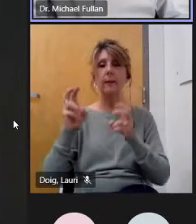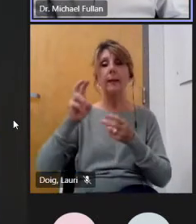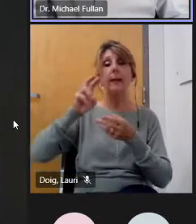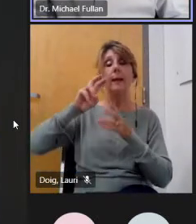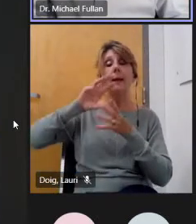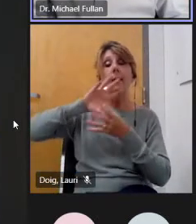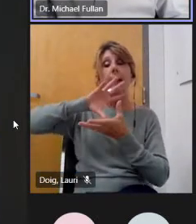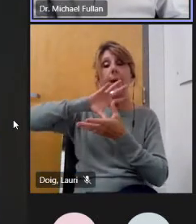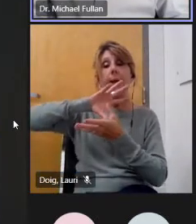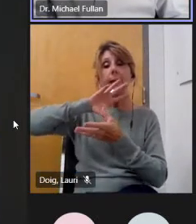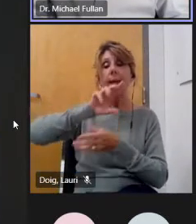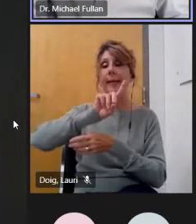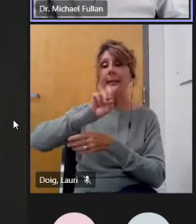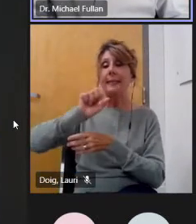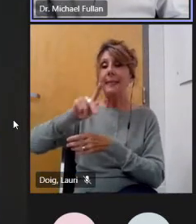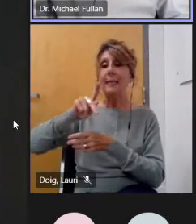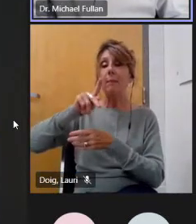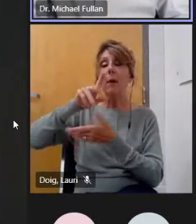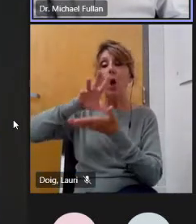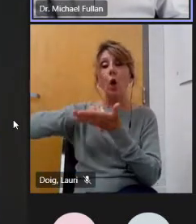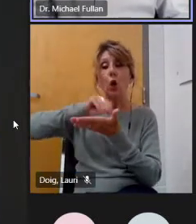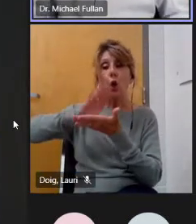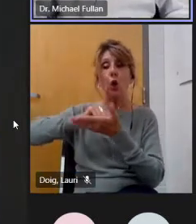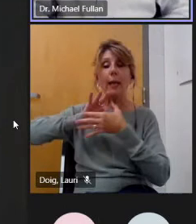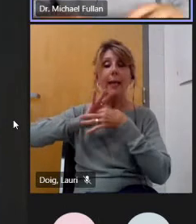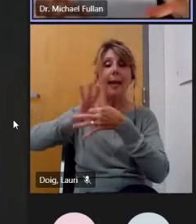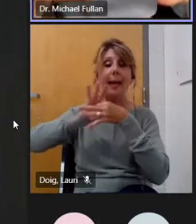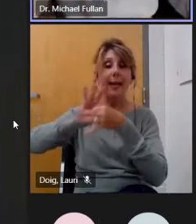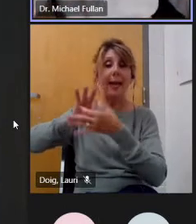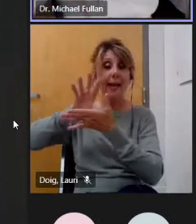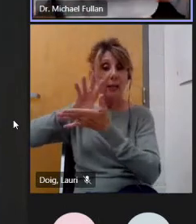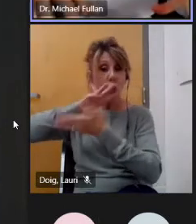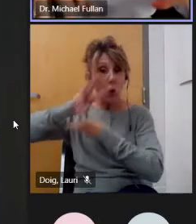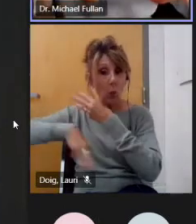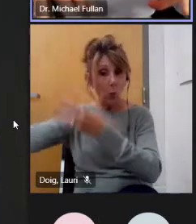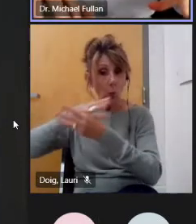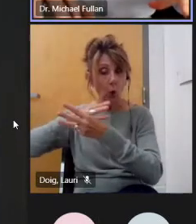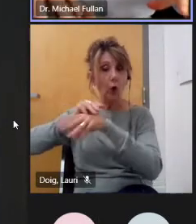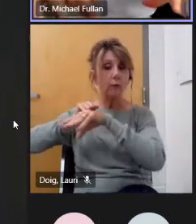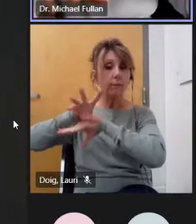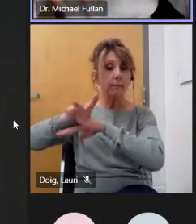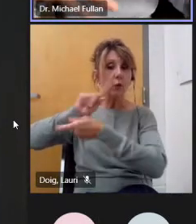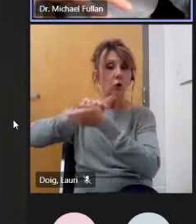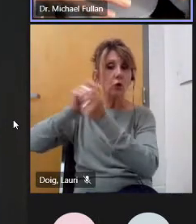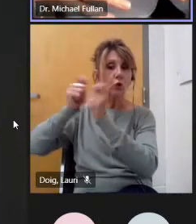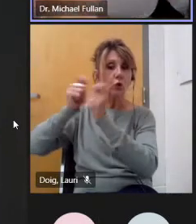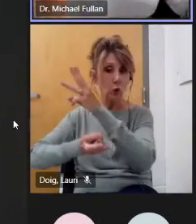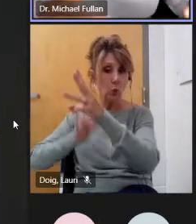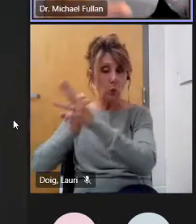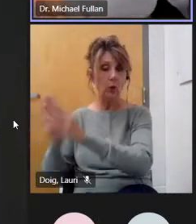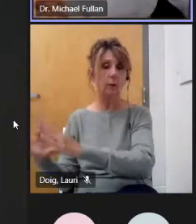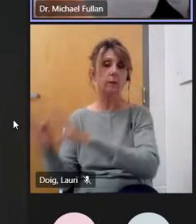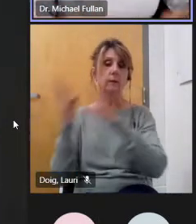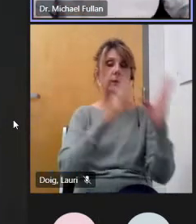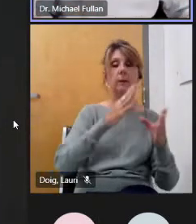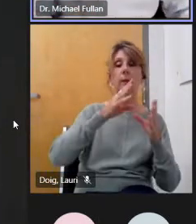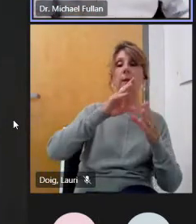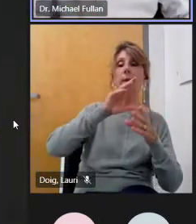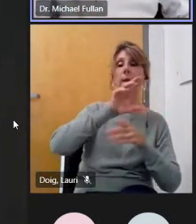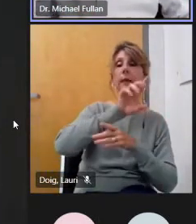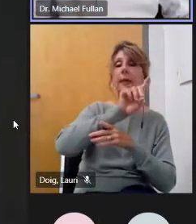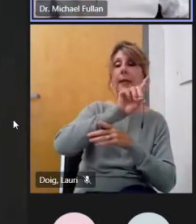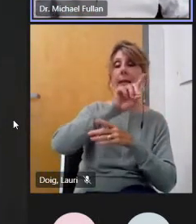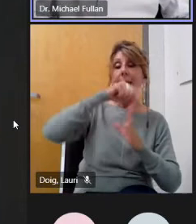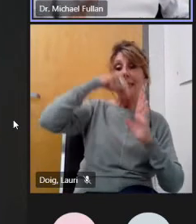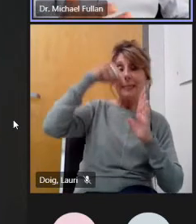change the world and the other one is called dive into deep learning and they're full of examples as well as the descriptions of the frameworks